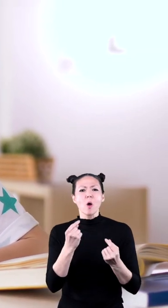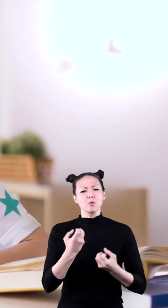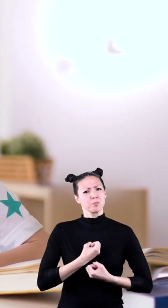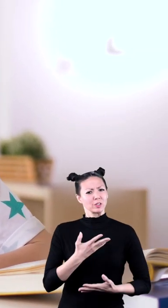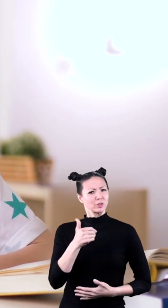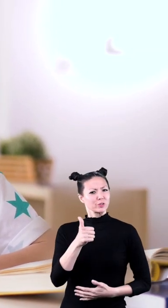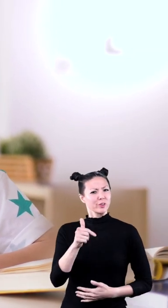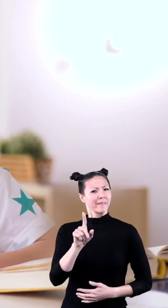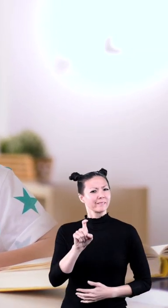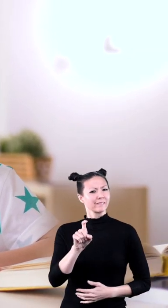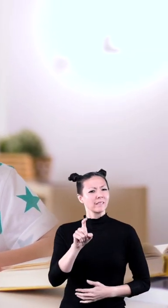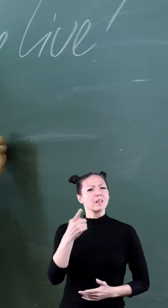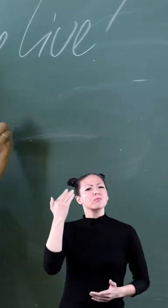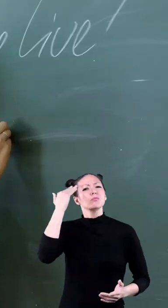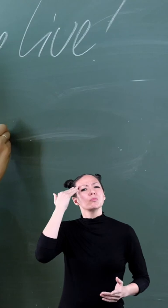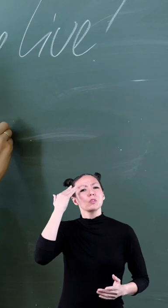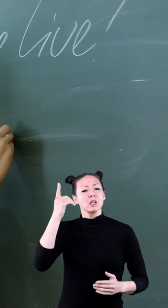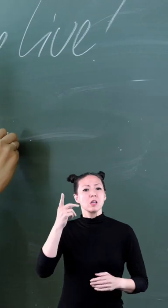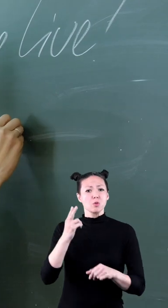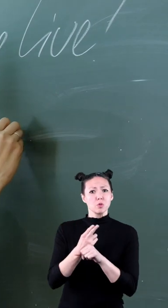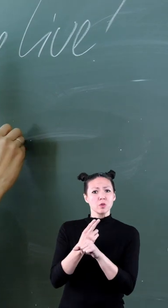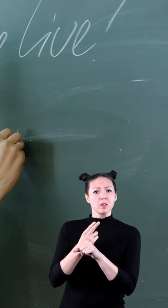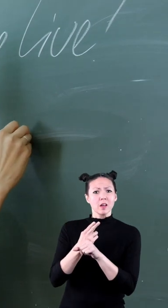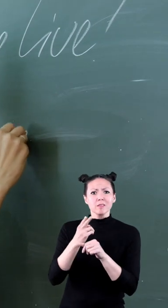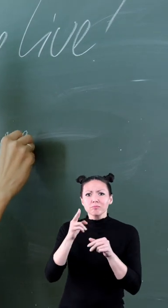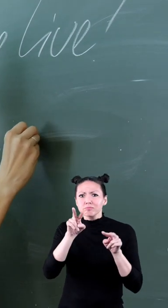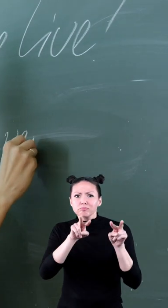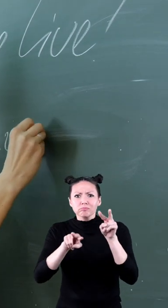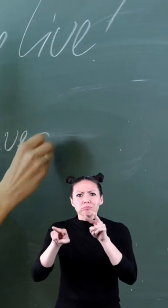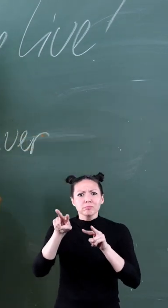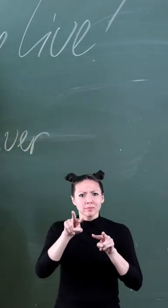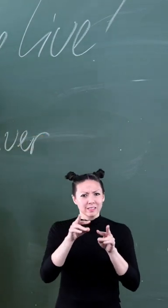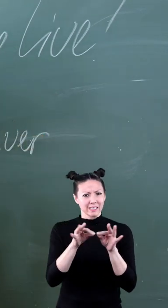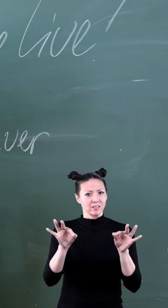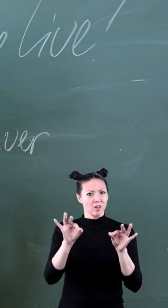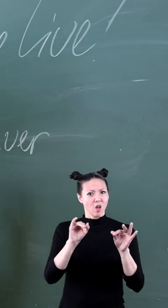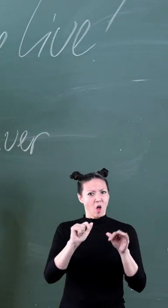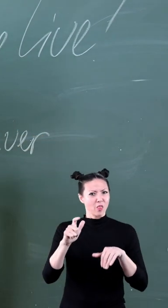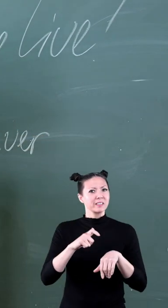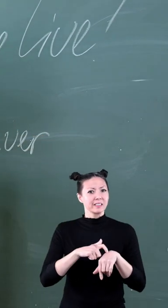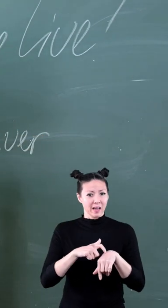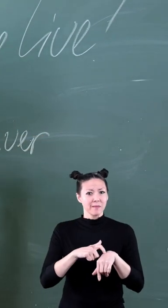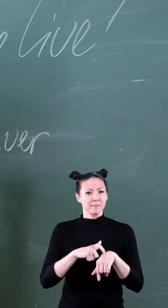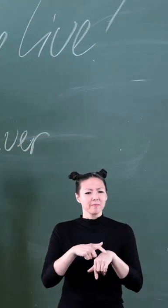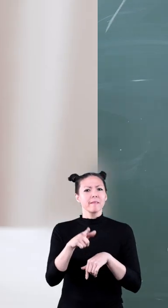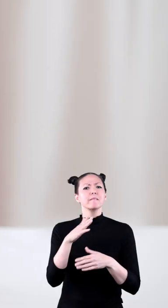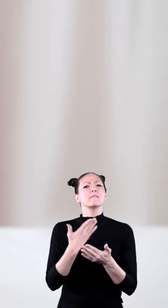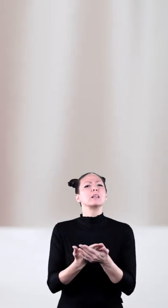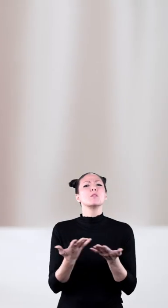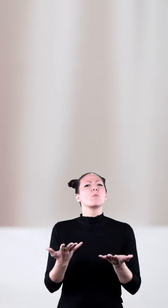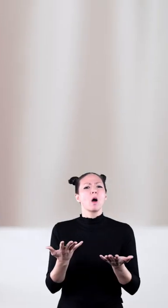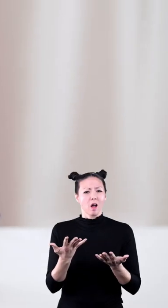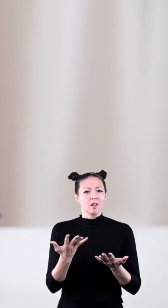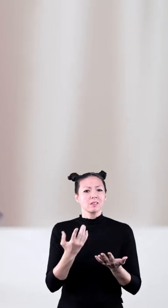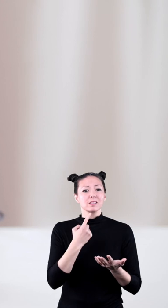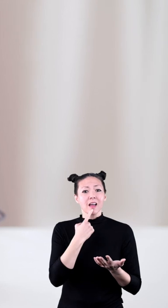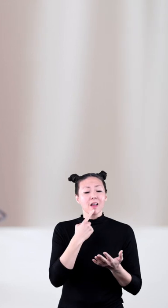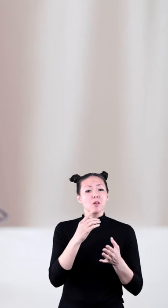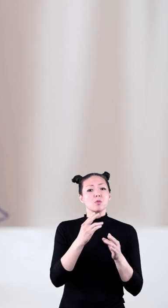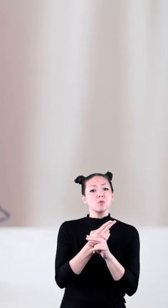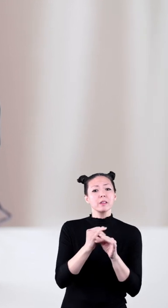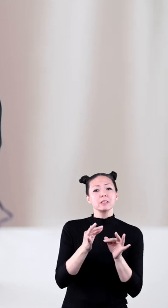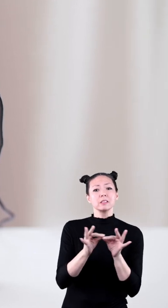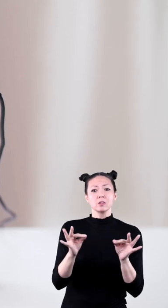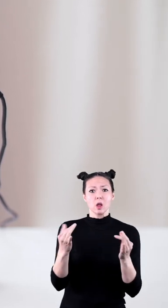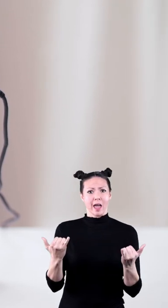say things and express yourself as you know you use and hear sentences all the time in fact I'm saying